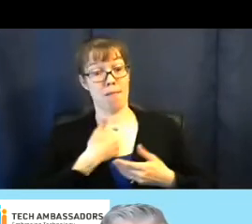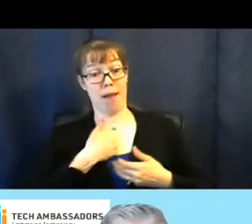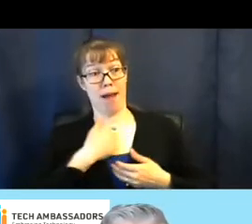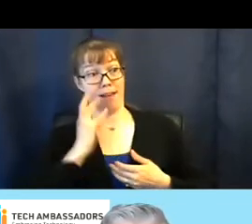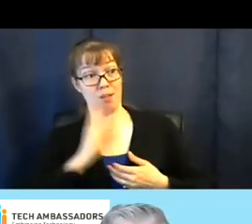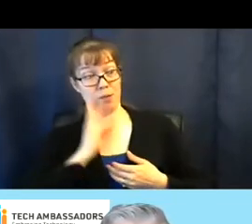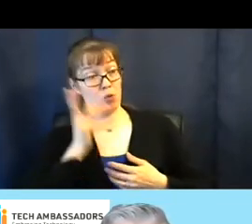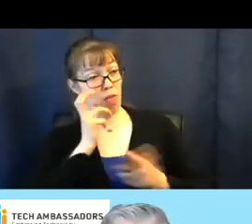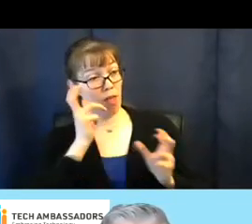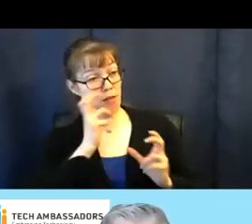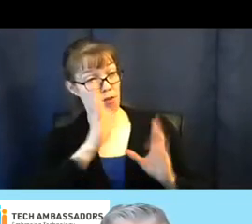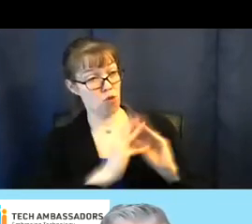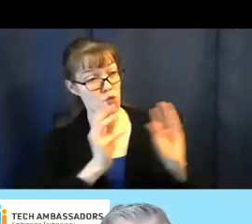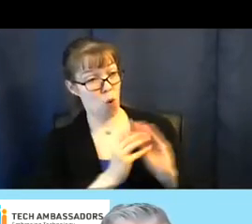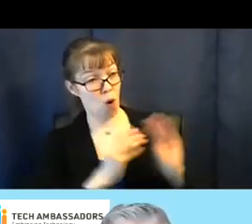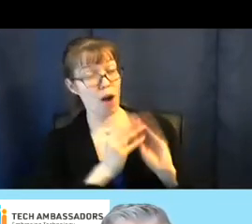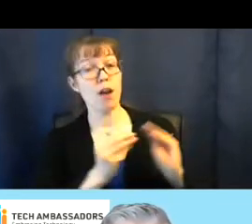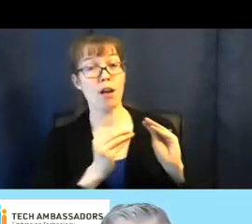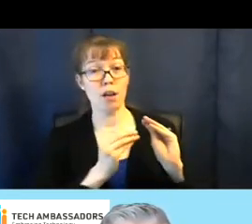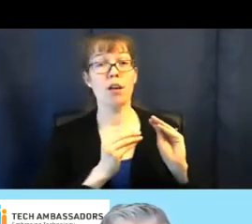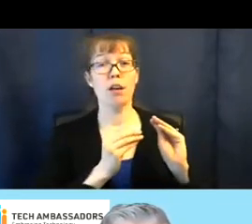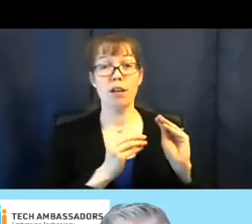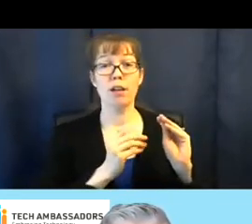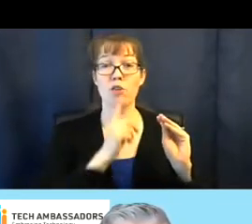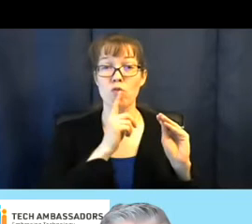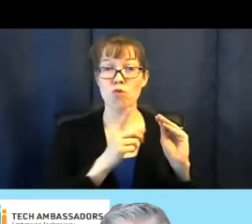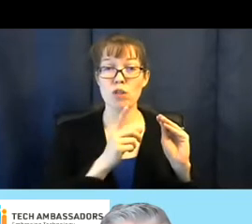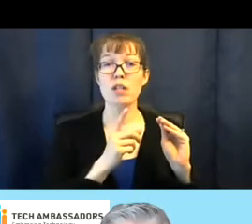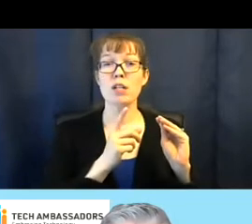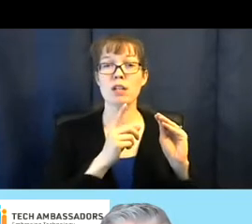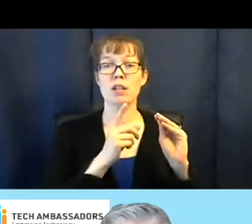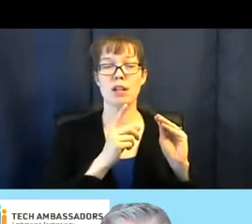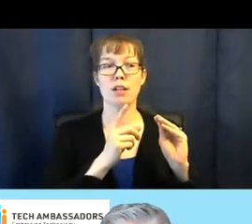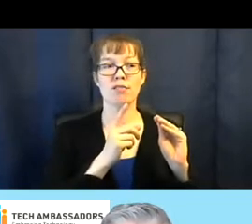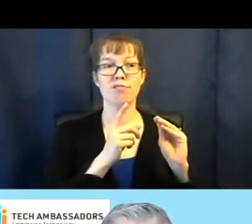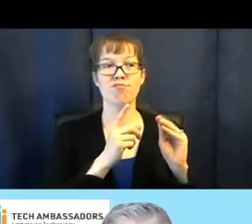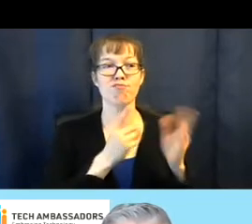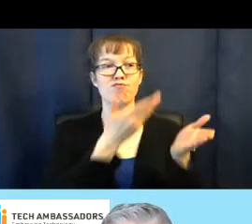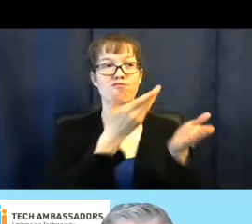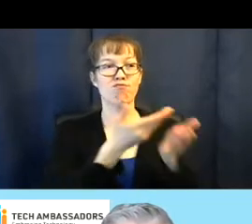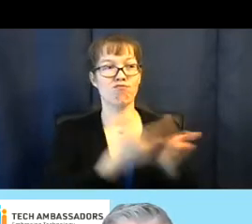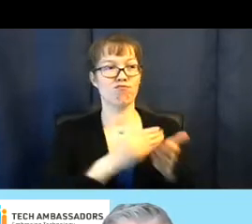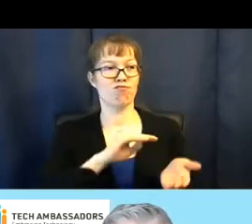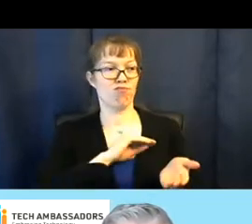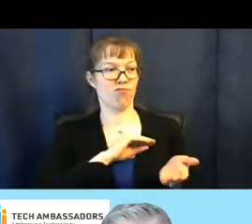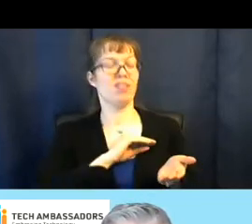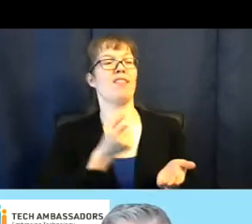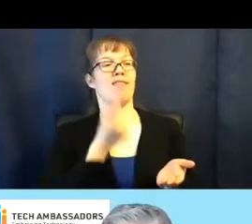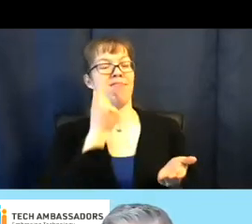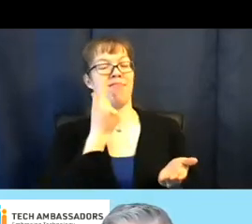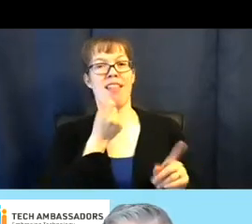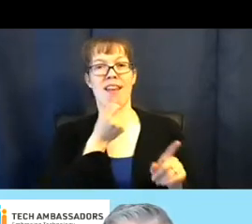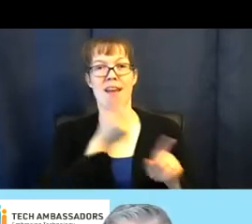just listening to their stories really sort of solidified to me the impact of what we